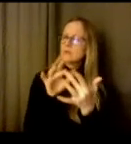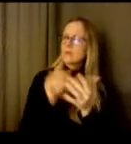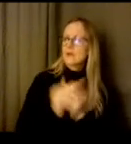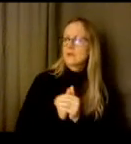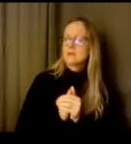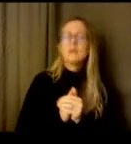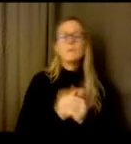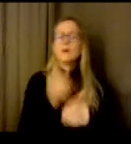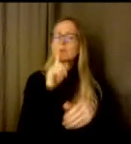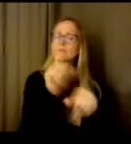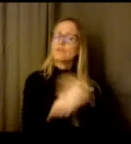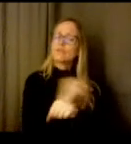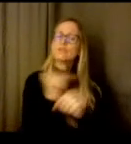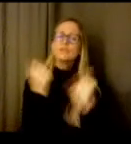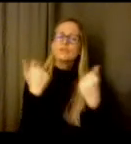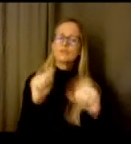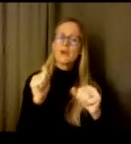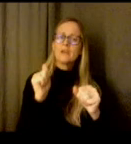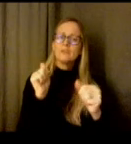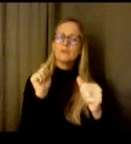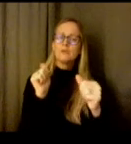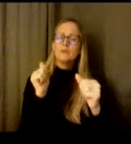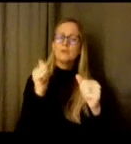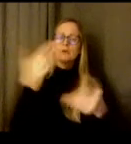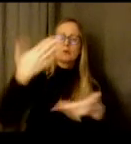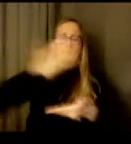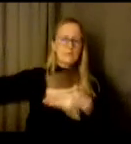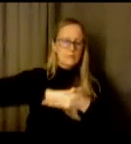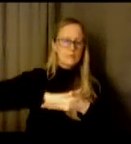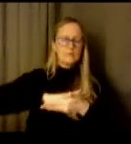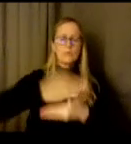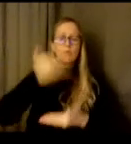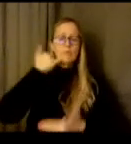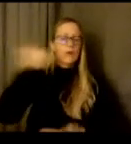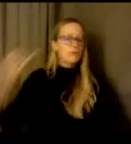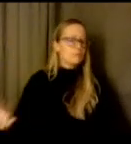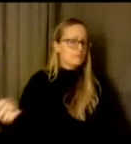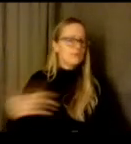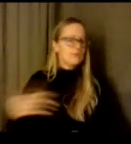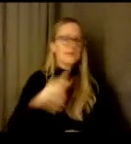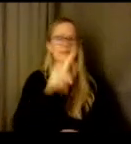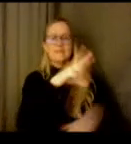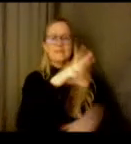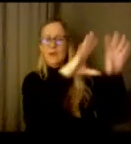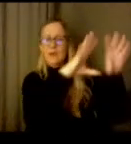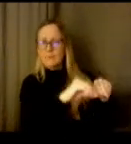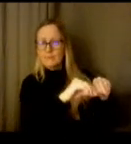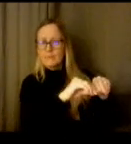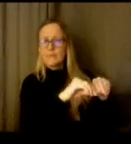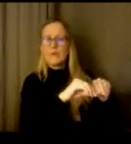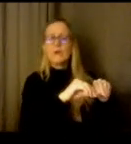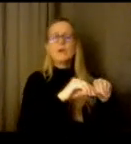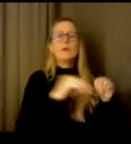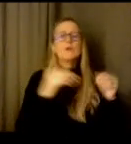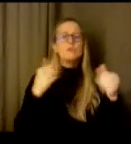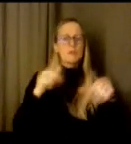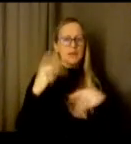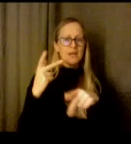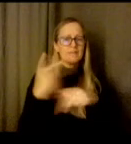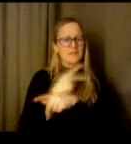looking at putting some boundaries and spending some time away from screen times whether it's phone whether it's computer whether it's tv um structuring your day they talk